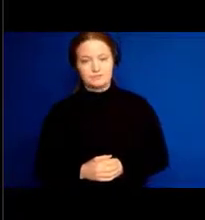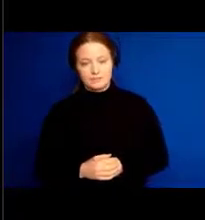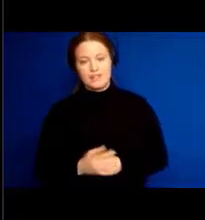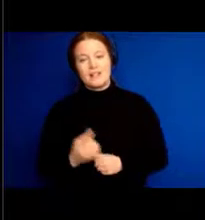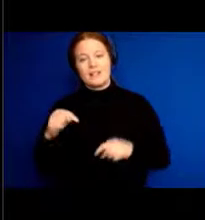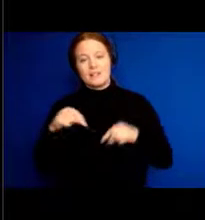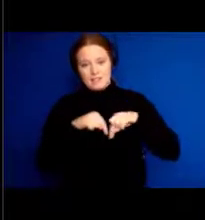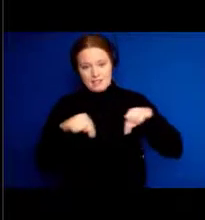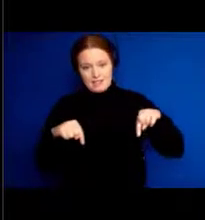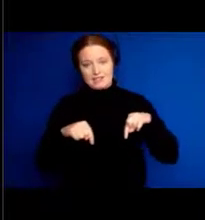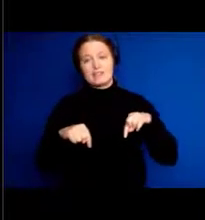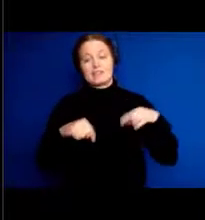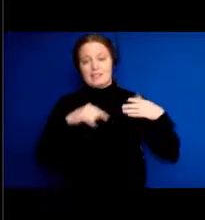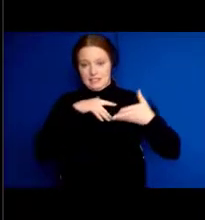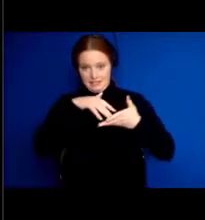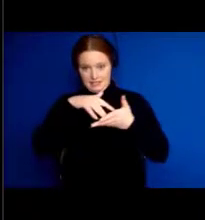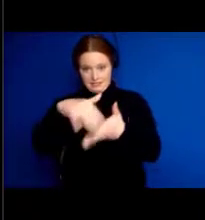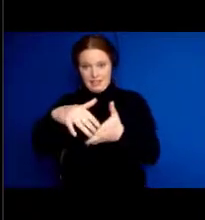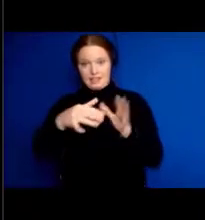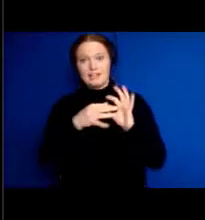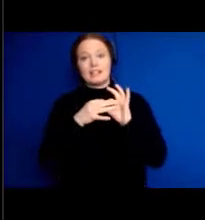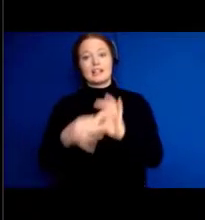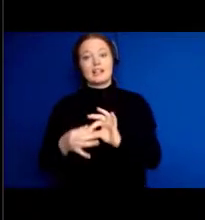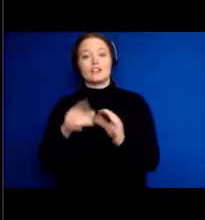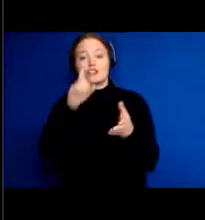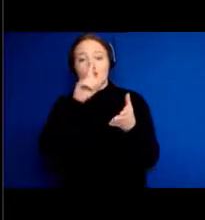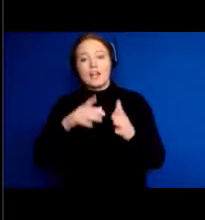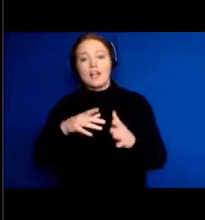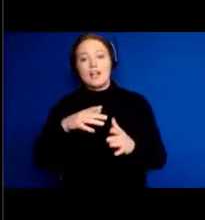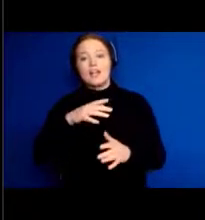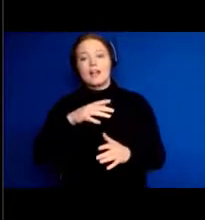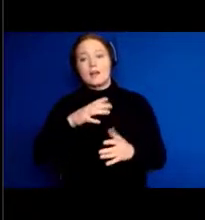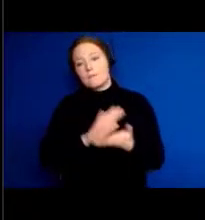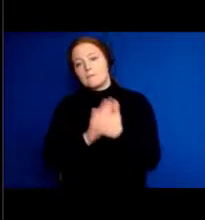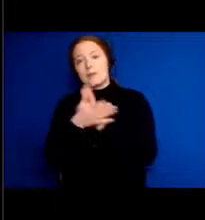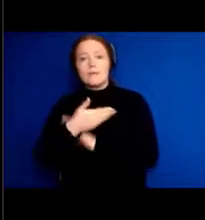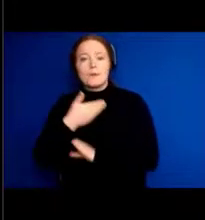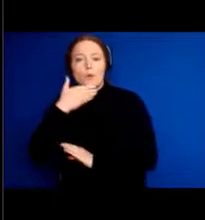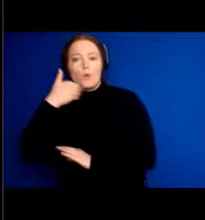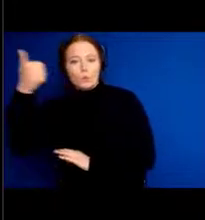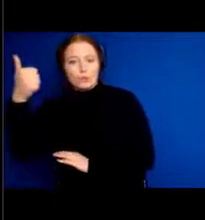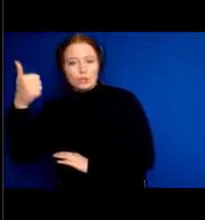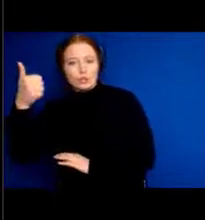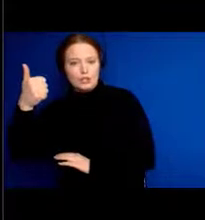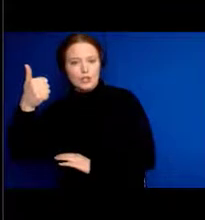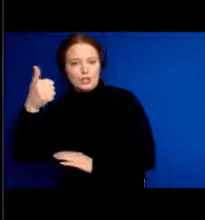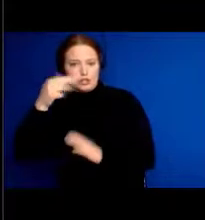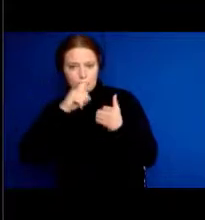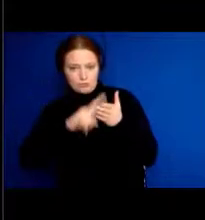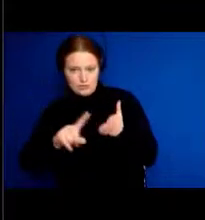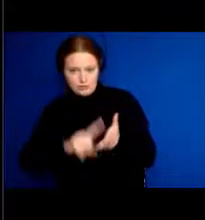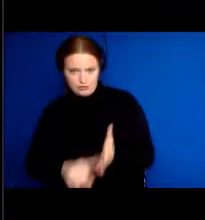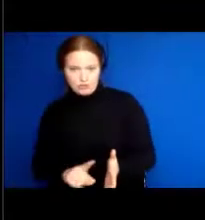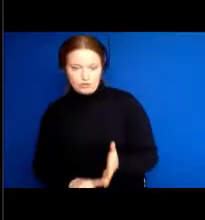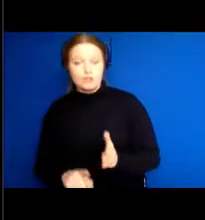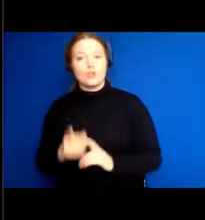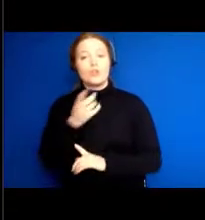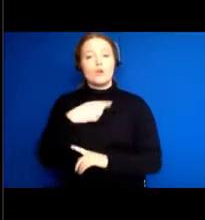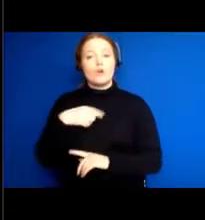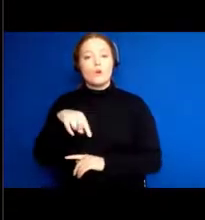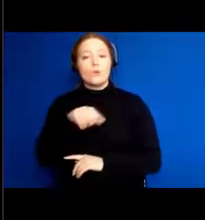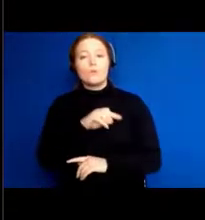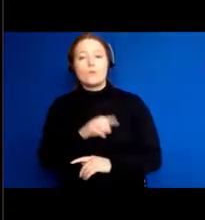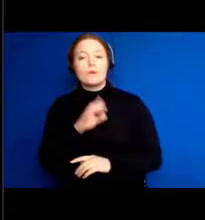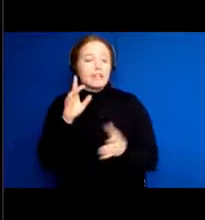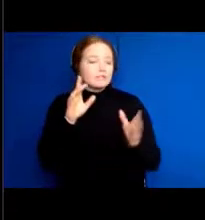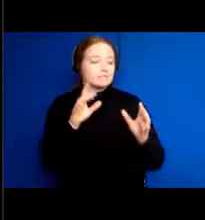Research. We looked at things measured in CLSA. How many people do you know in your social network?